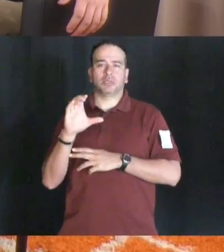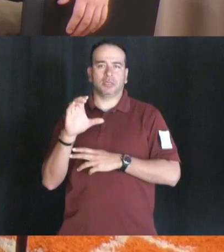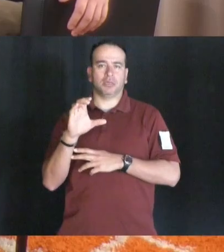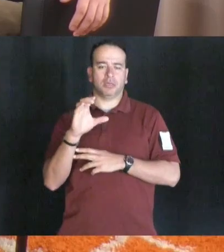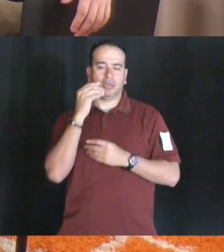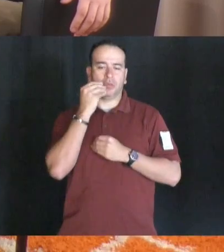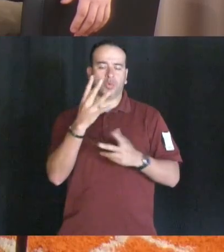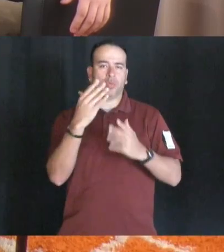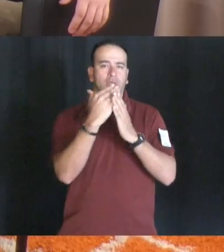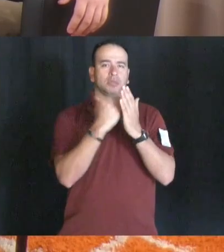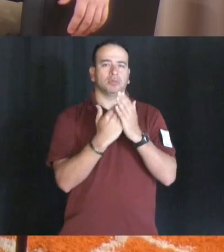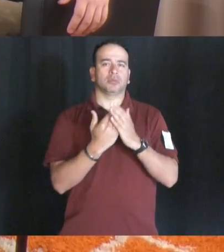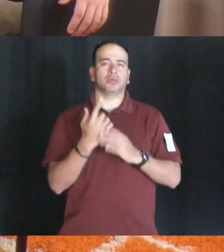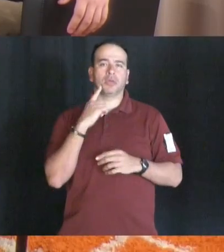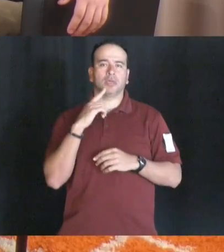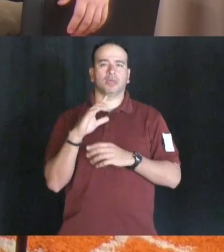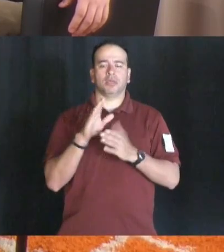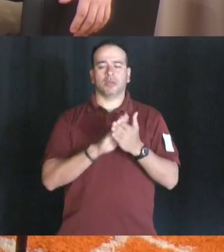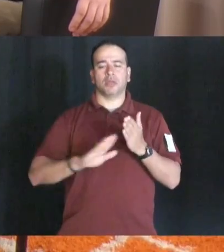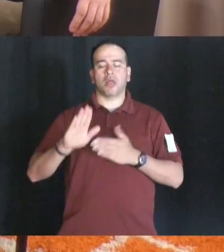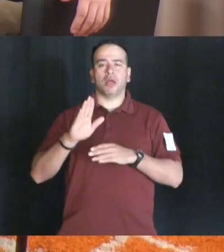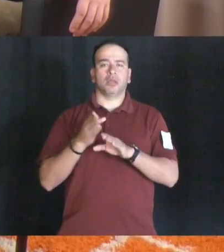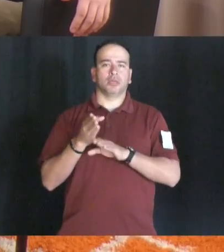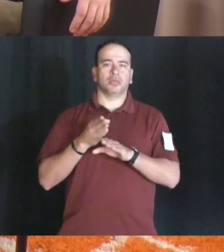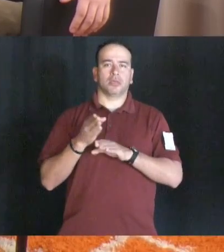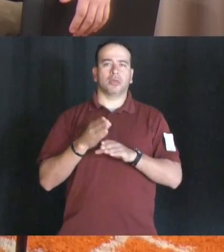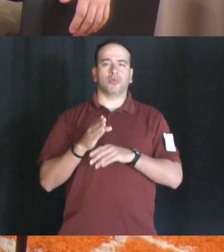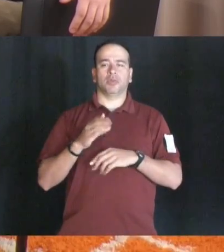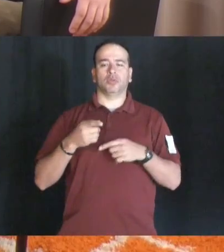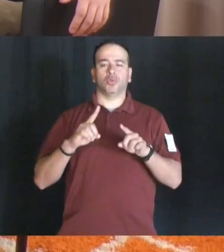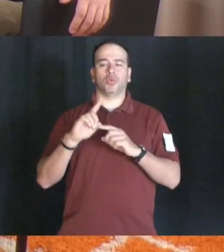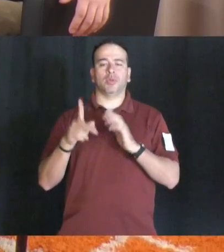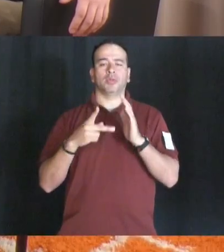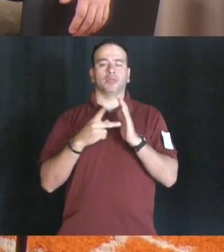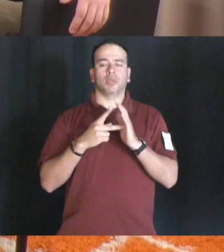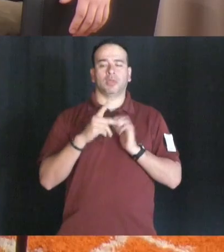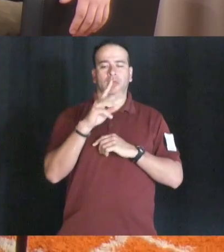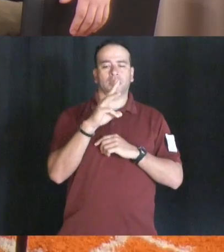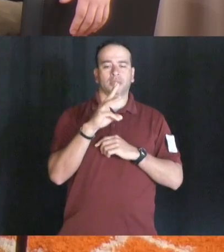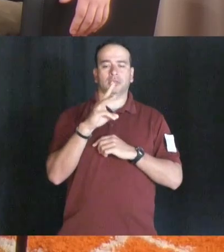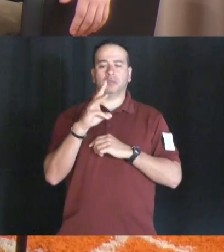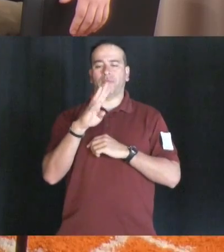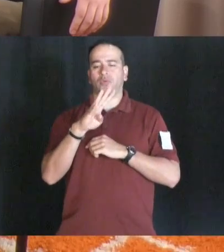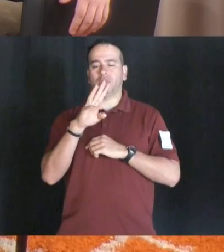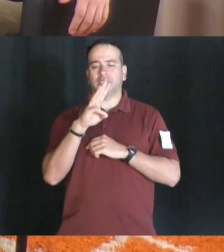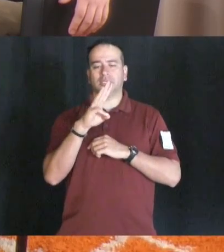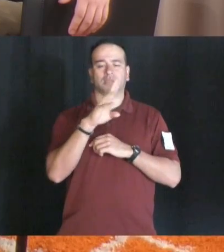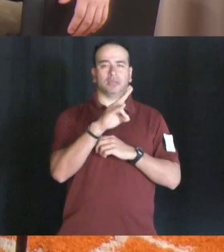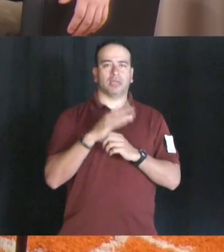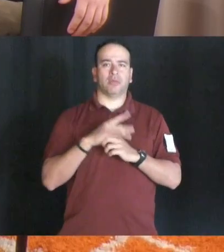information session taking place in the college and career center during periods 4 6 and 7 tomorrow February